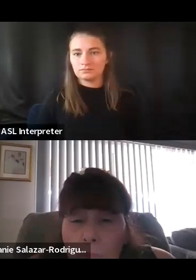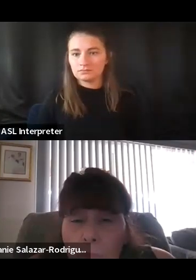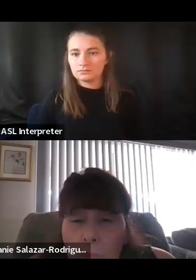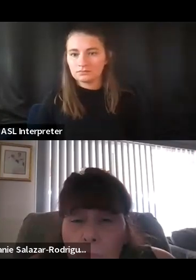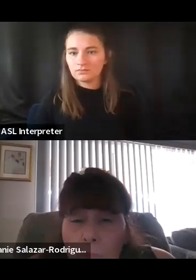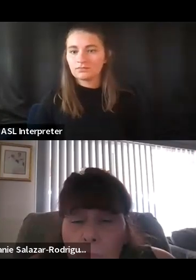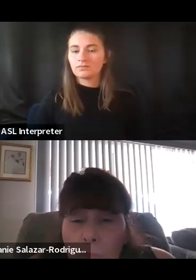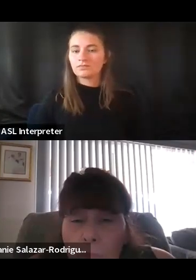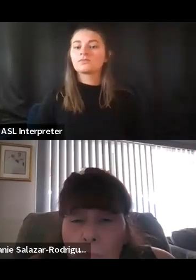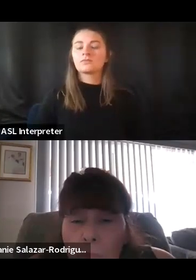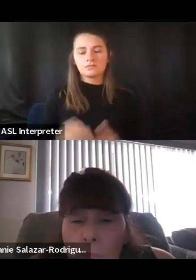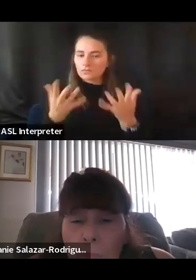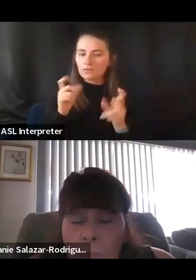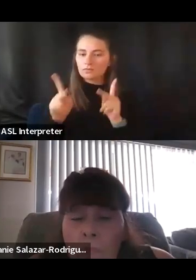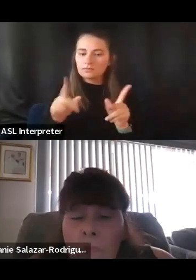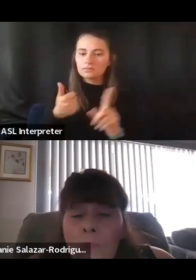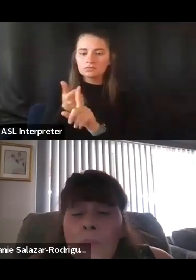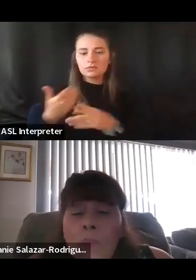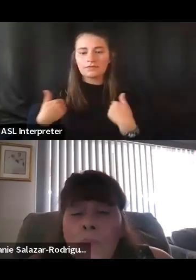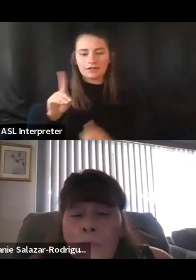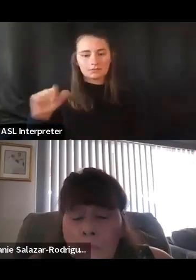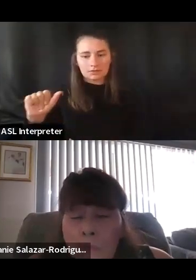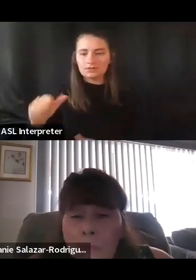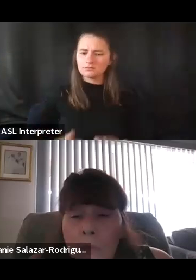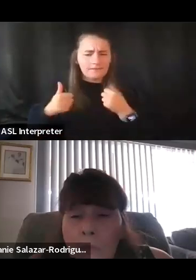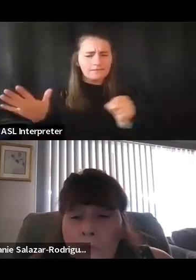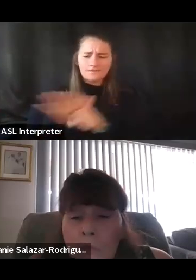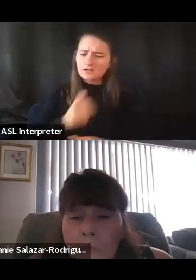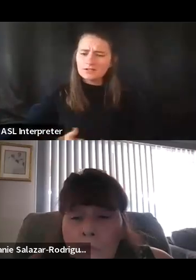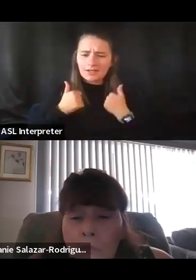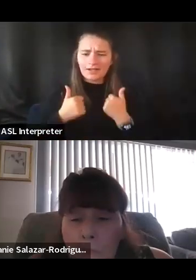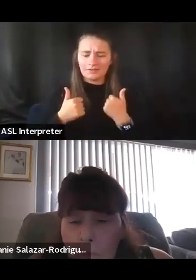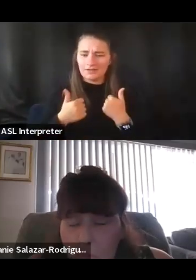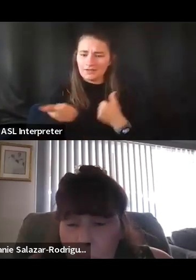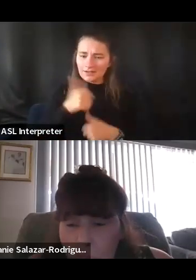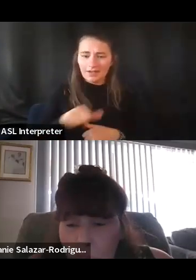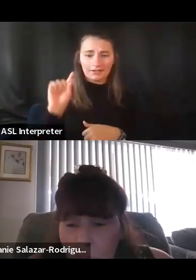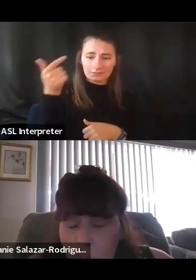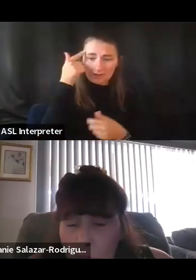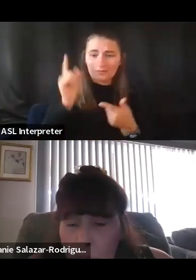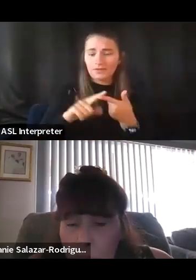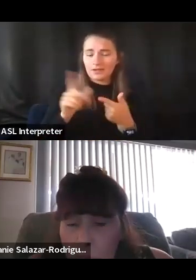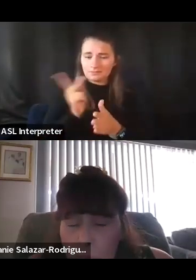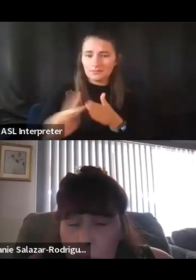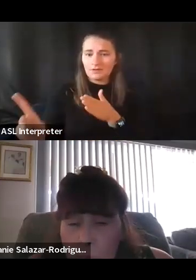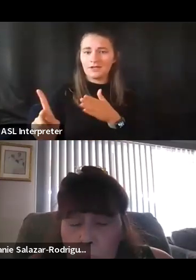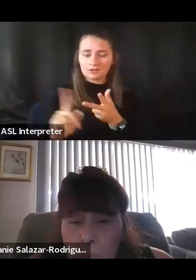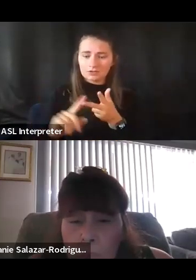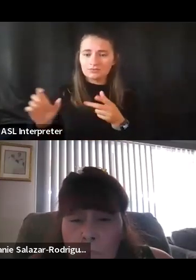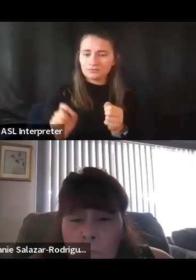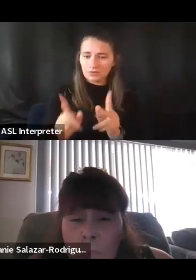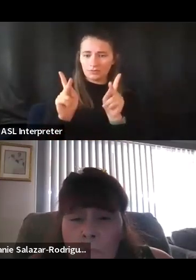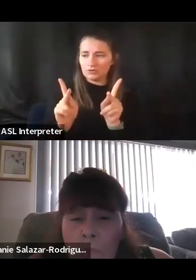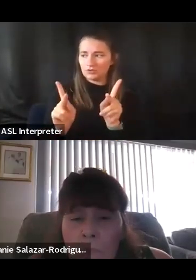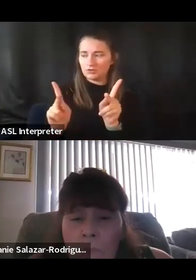full, equitable lives and equal access to any civic professional and or opportunities that are